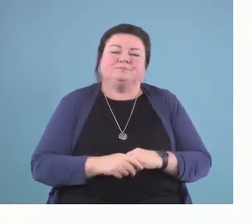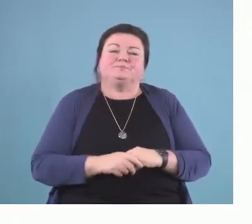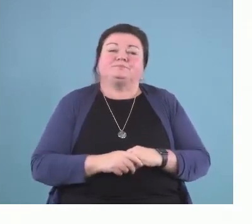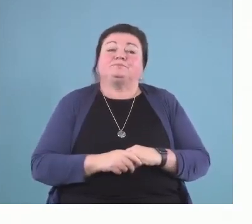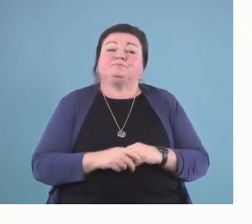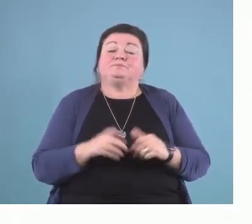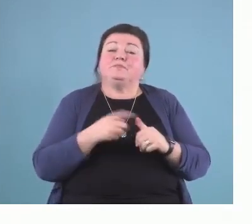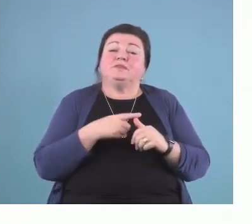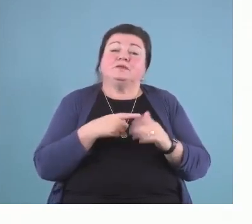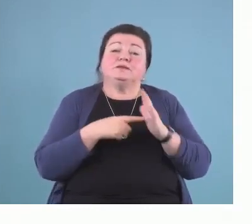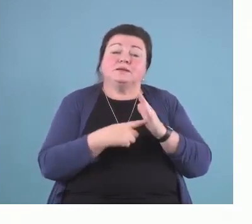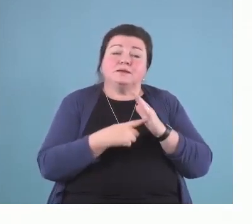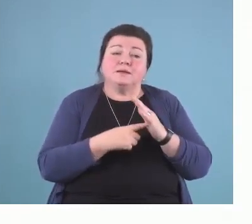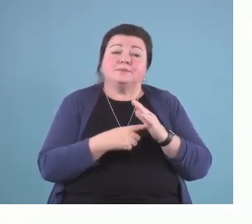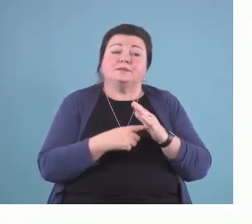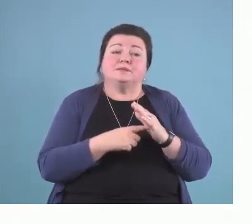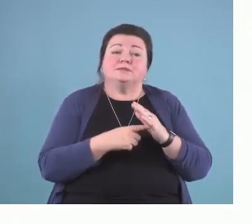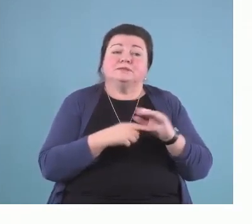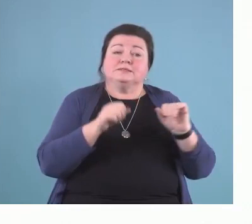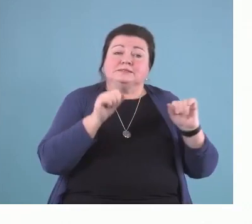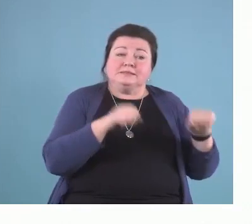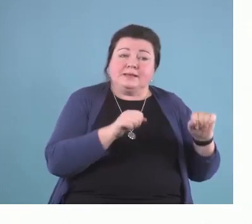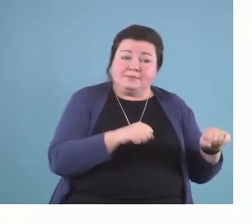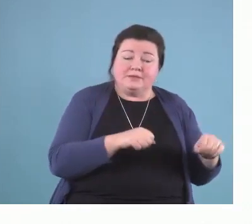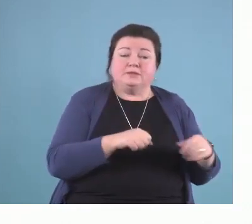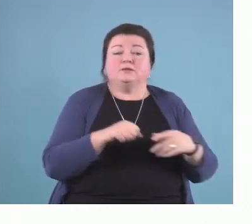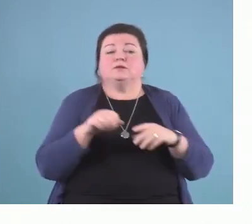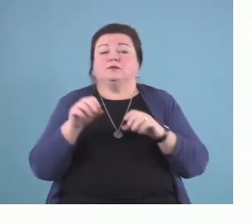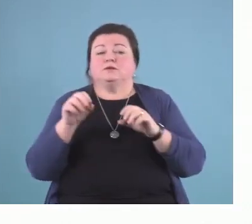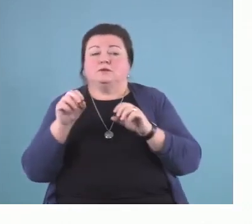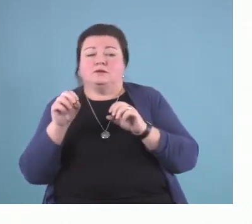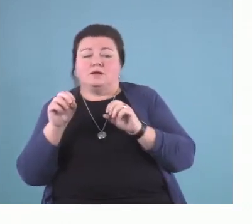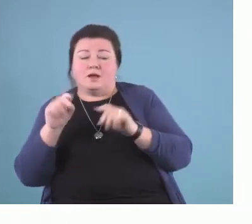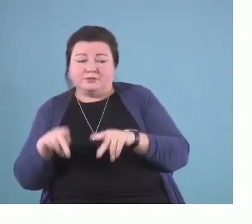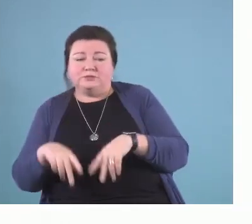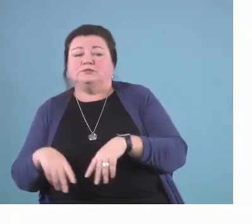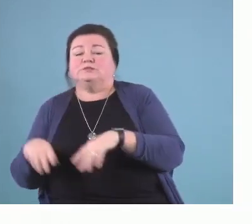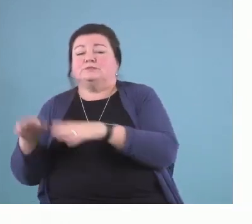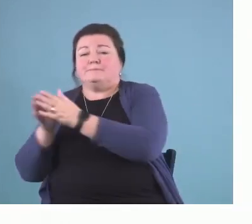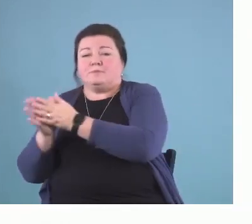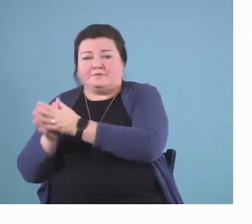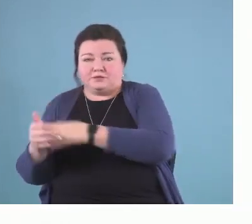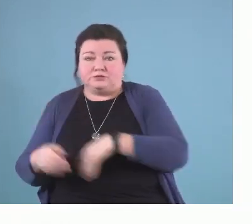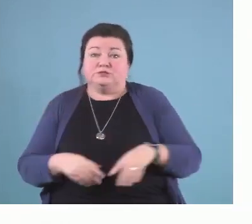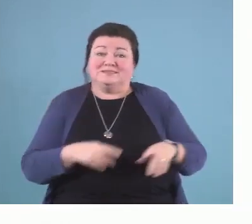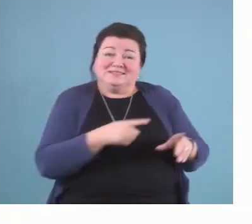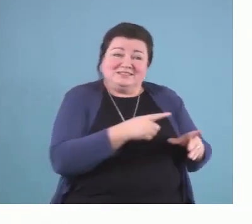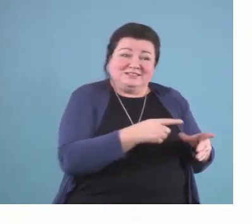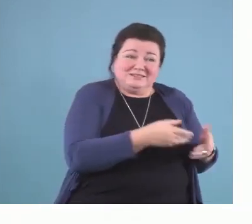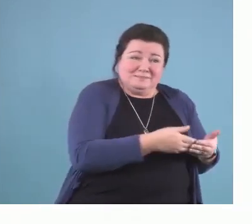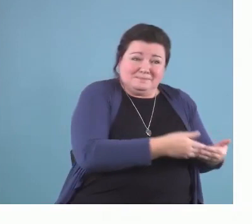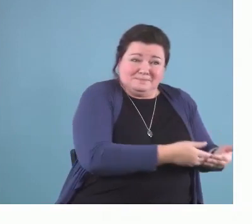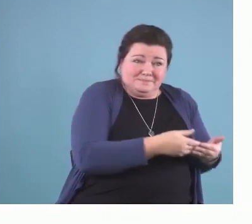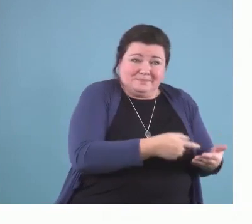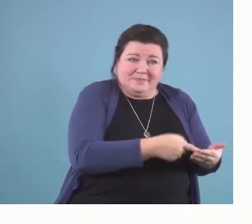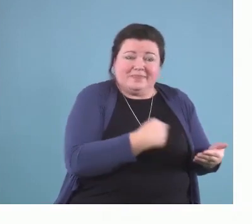you about is a case example of capability, opportunity, and motivation around the parents of an infant newly diagnosed with hearing